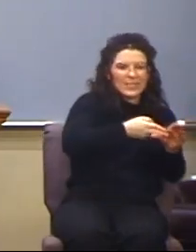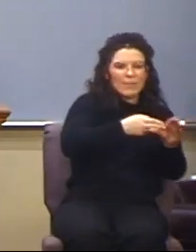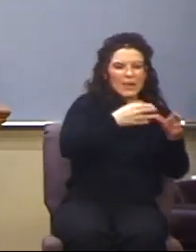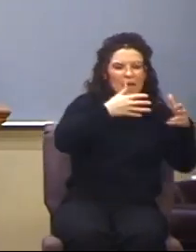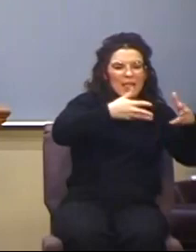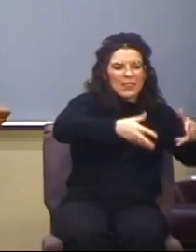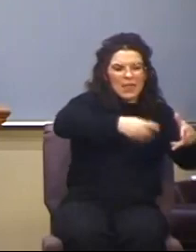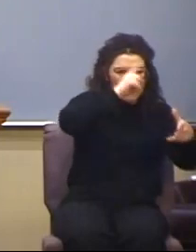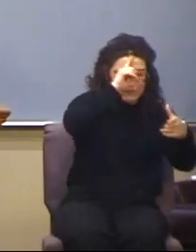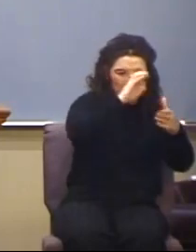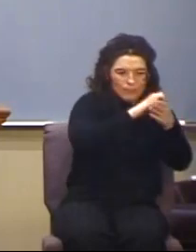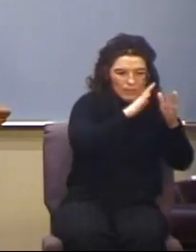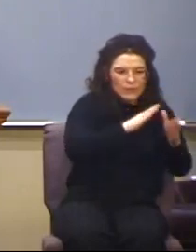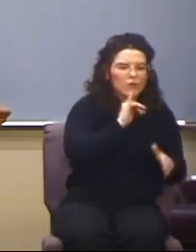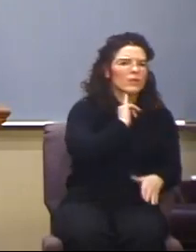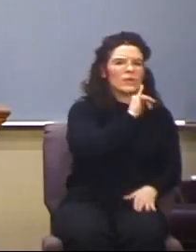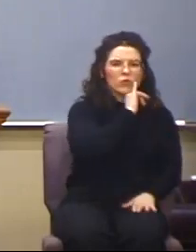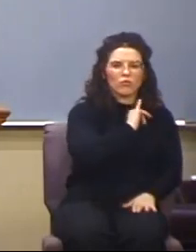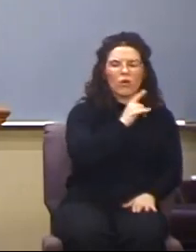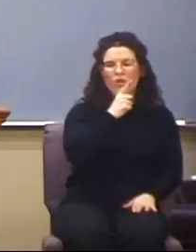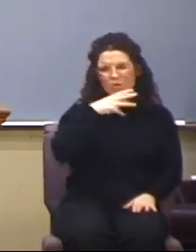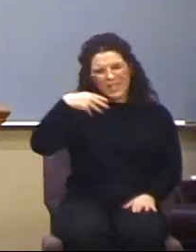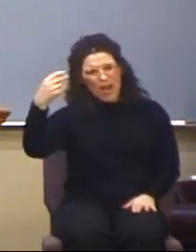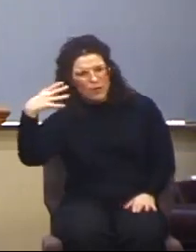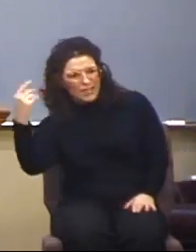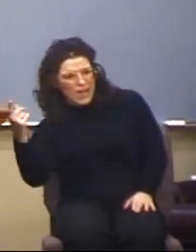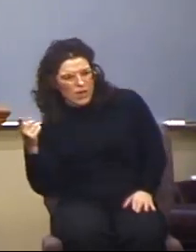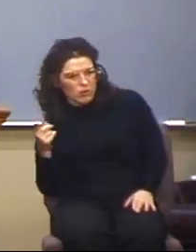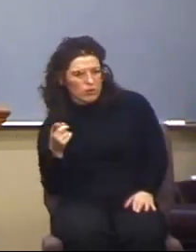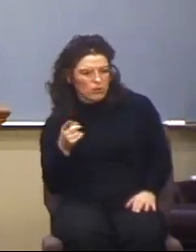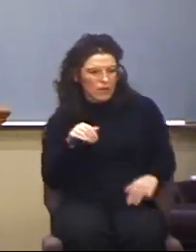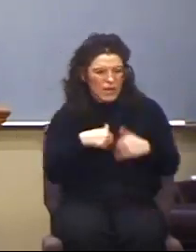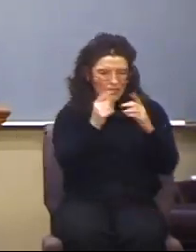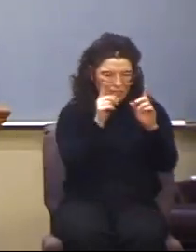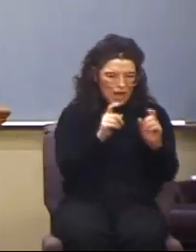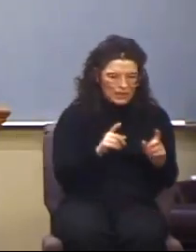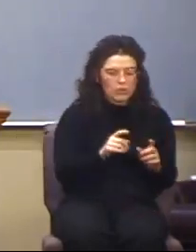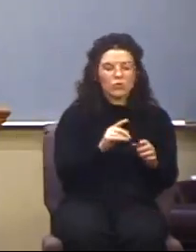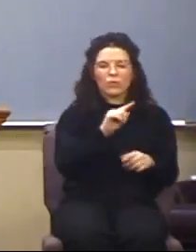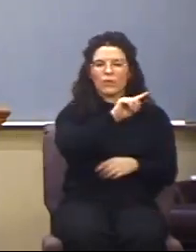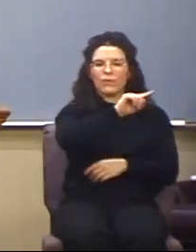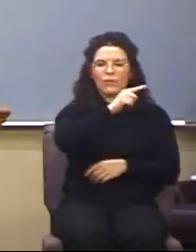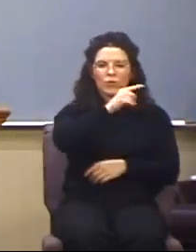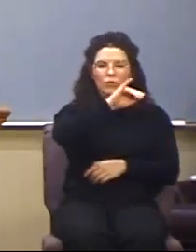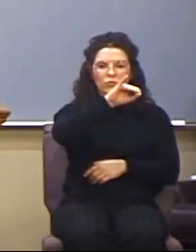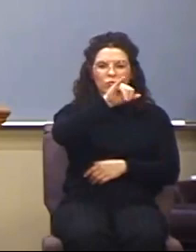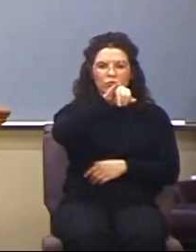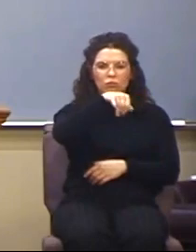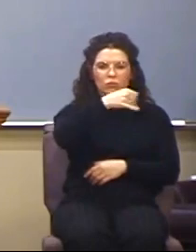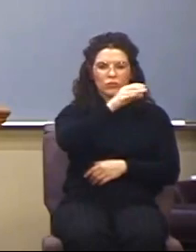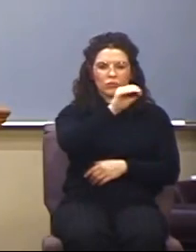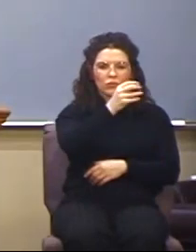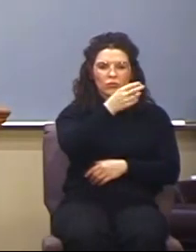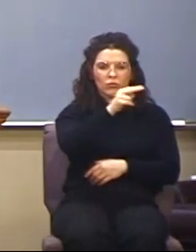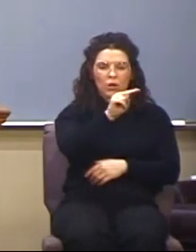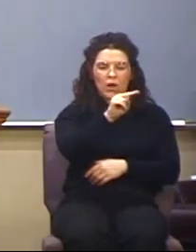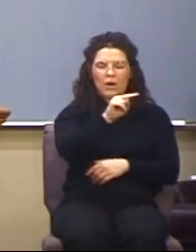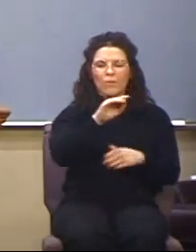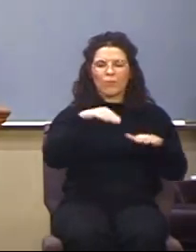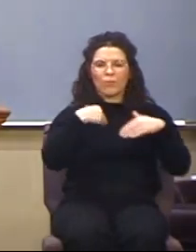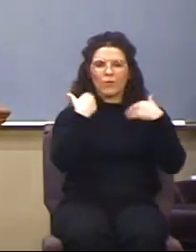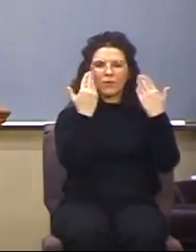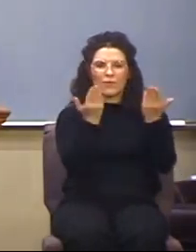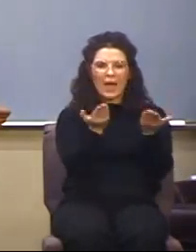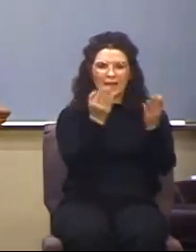an outsider. So just appreciate the context. 1 John provides a series of tests. And